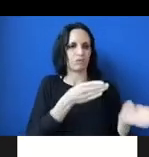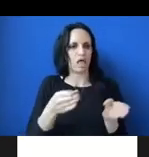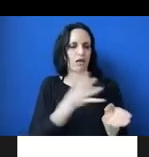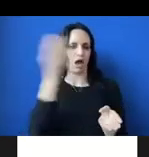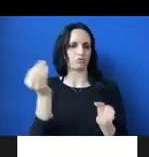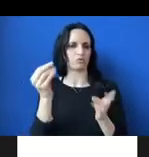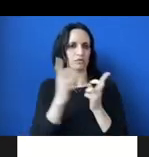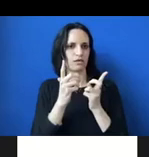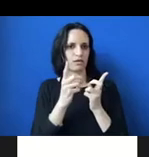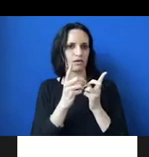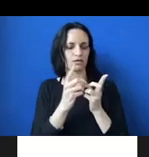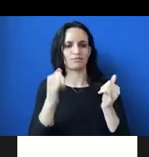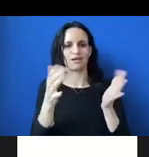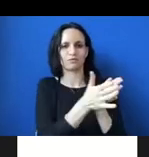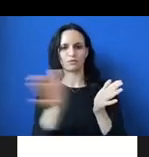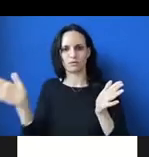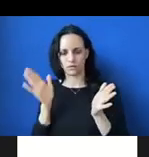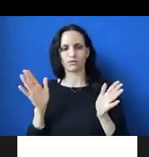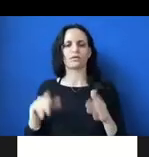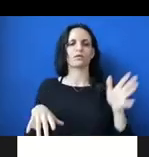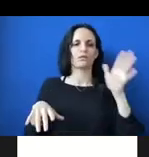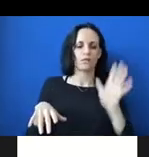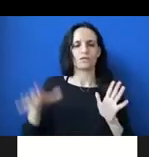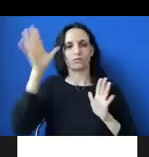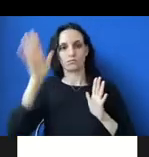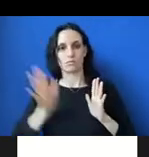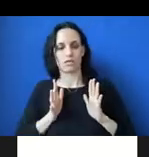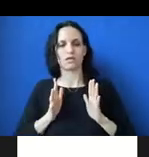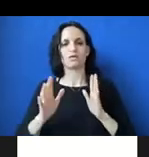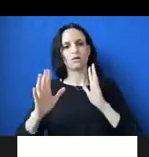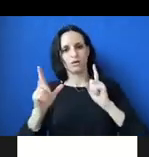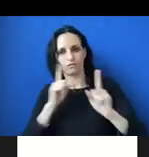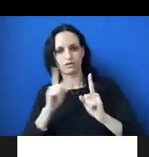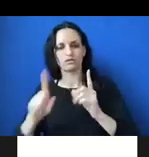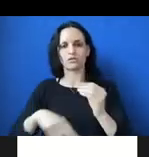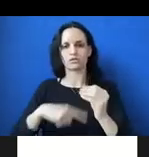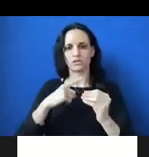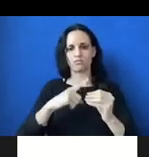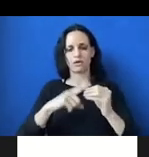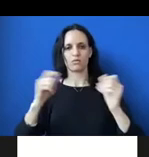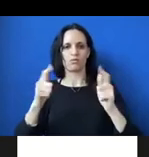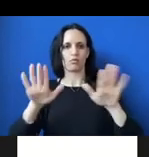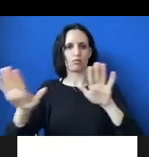um, to happening all amongst men and women in conversations about both people's levels of COVID cautious behavior.